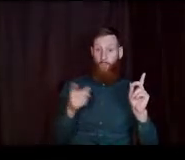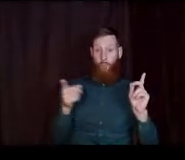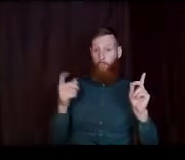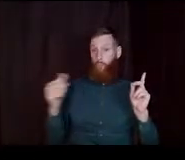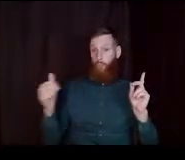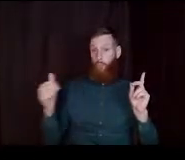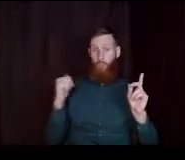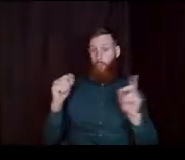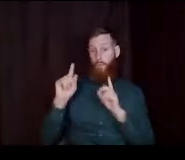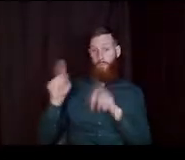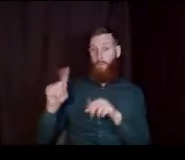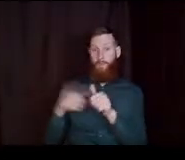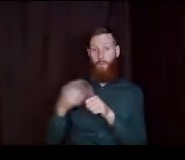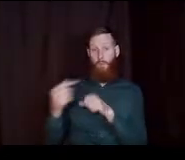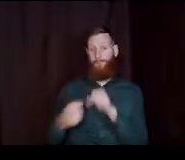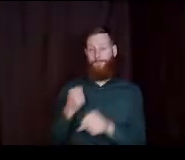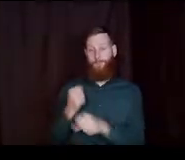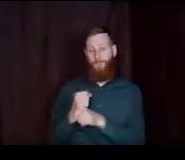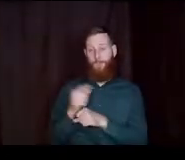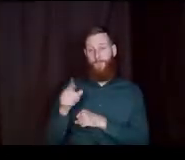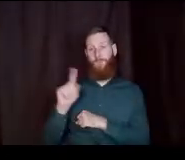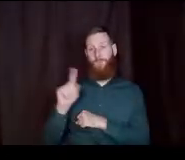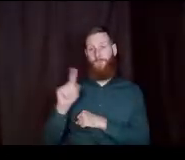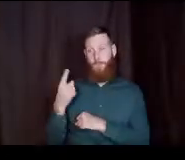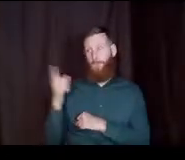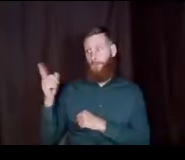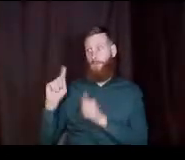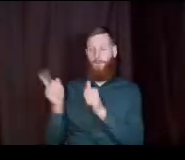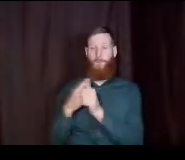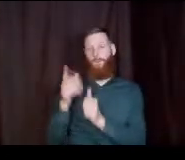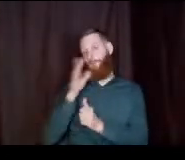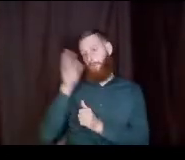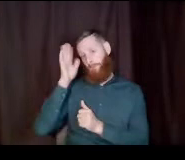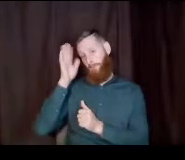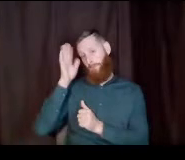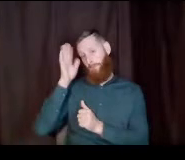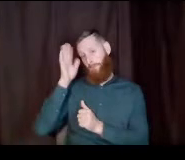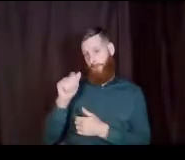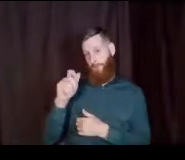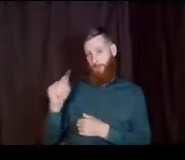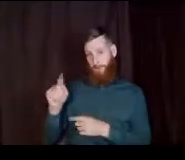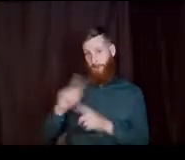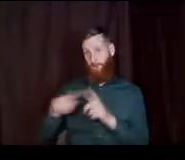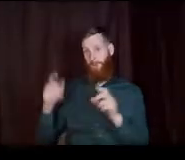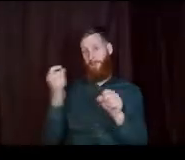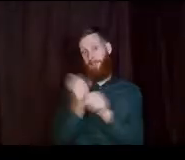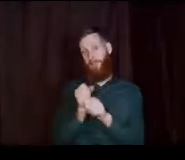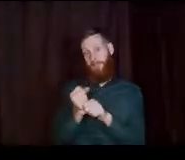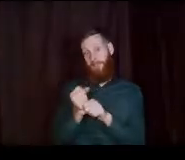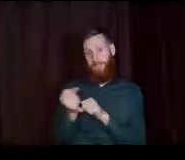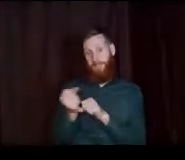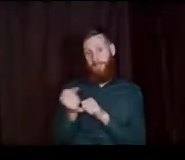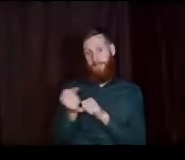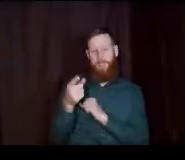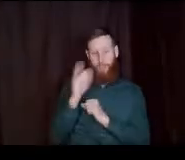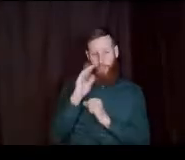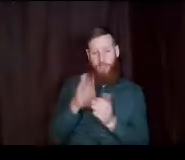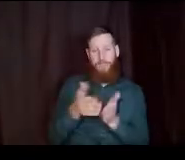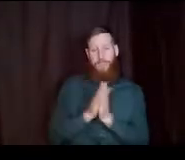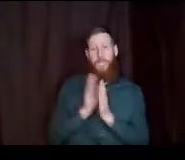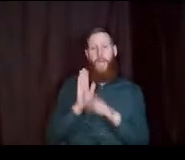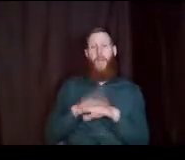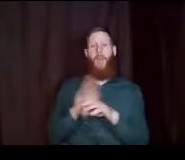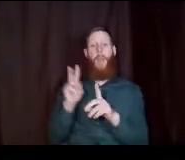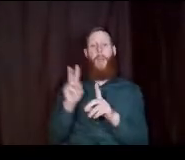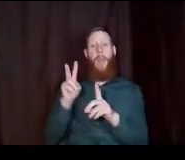first year. Because you're just reporting the first parents income and assets. But next year it's going to ask you on the application.